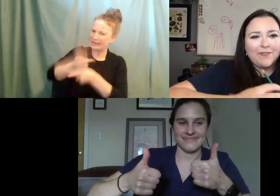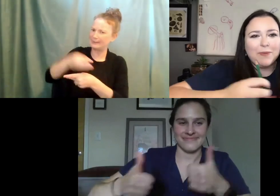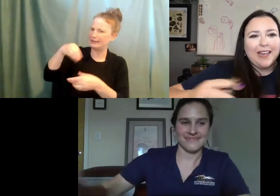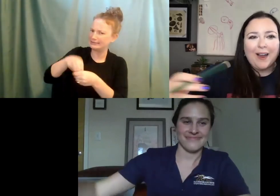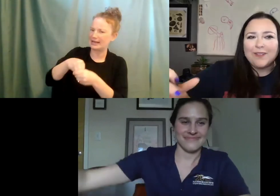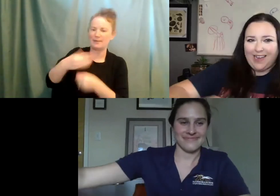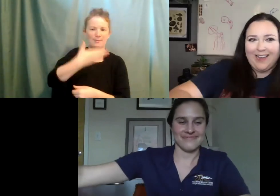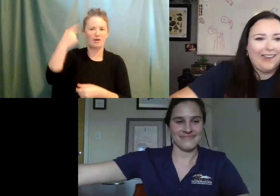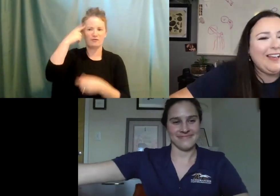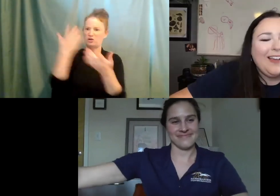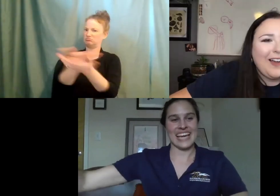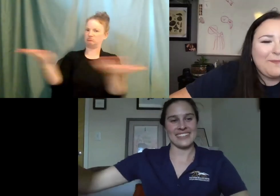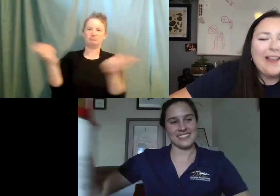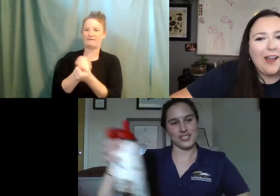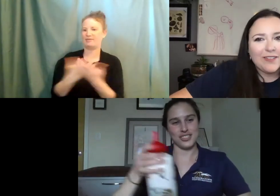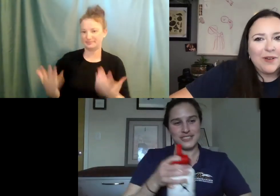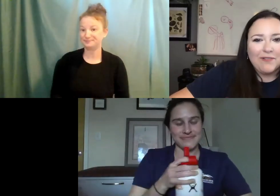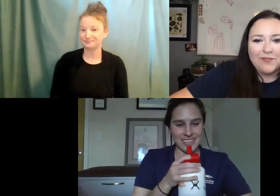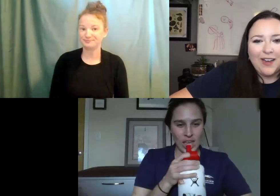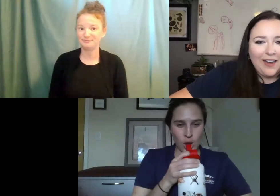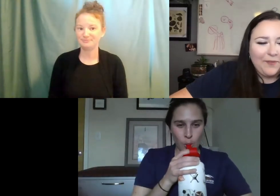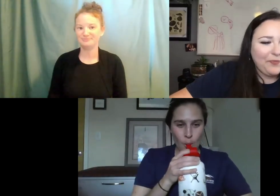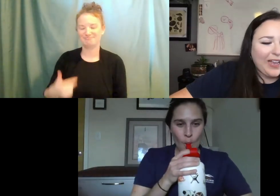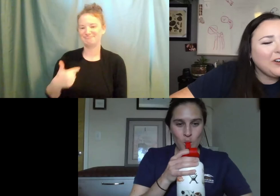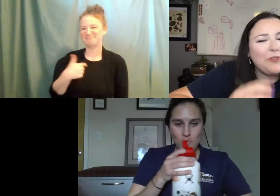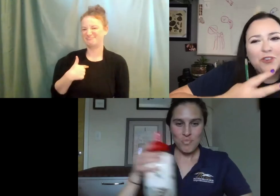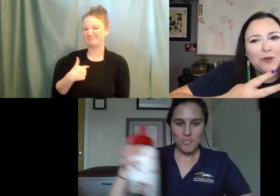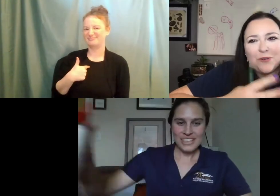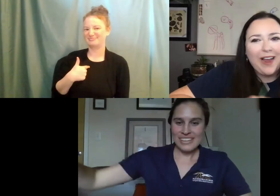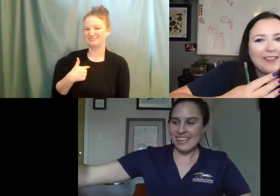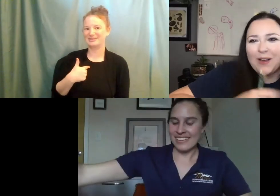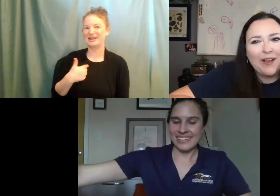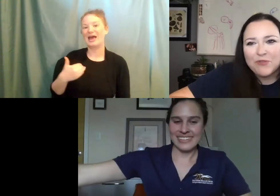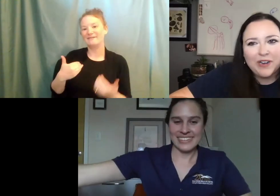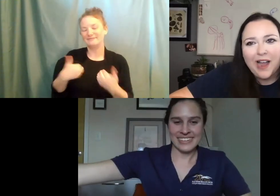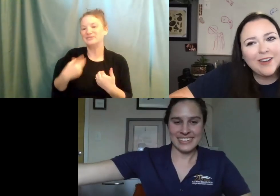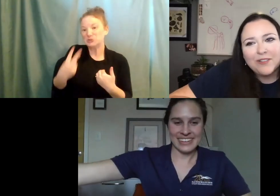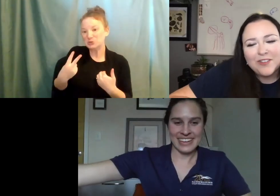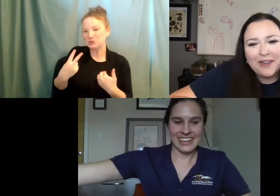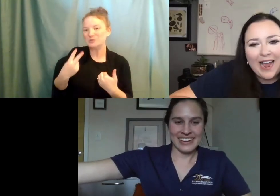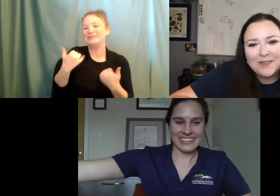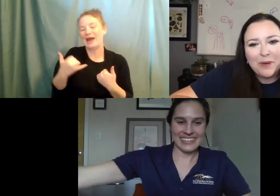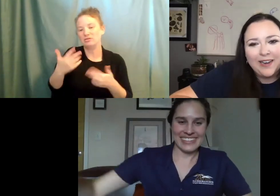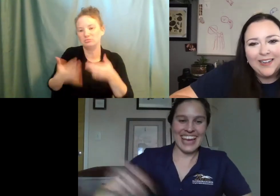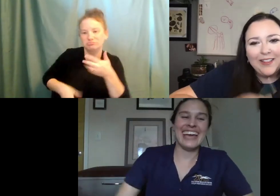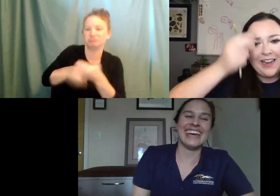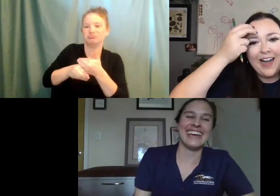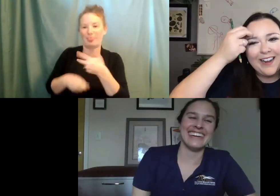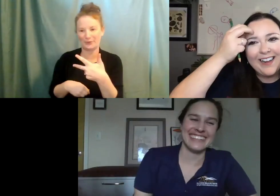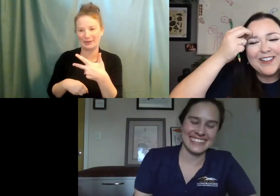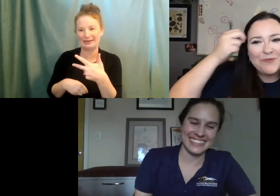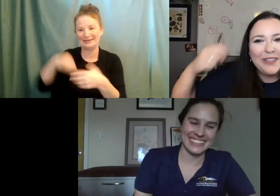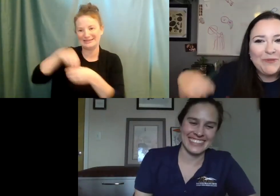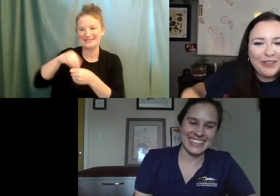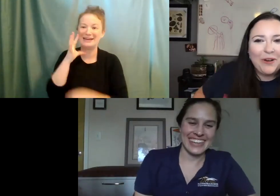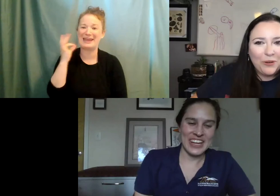for everybody outside. Um, I also have, uh, I started with two indoor cats. Now I have three, I know it's too many cats, but I got